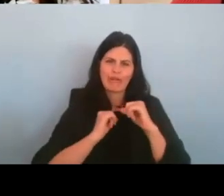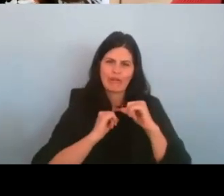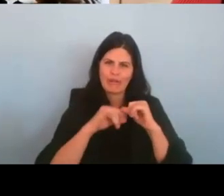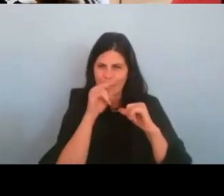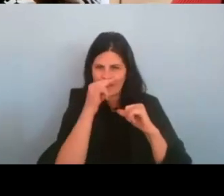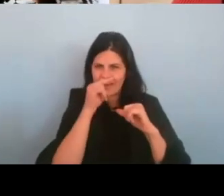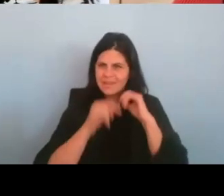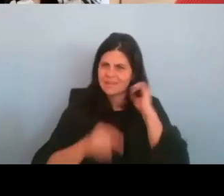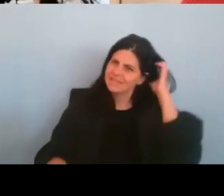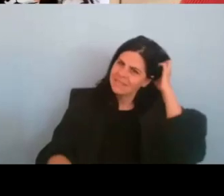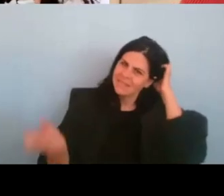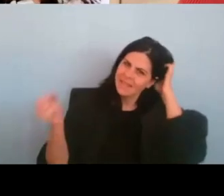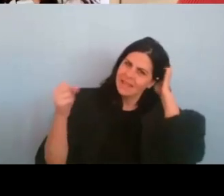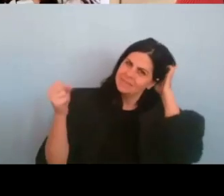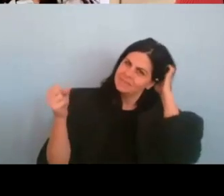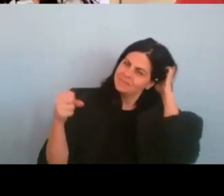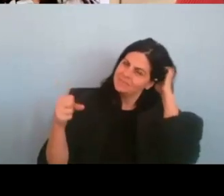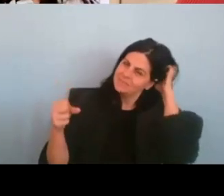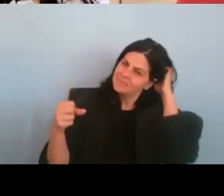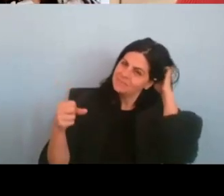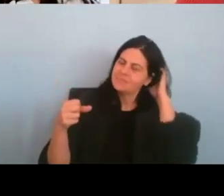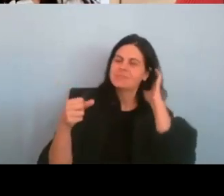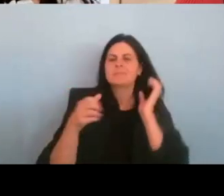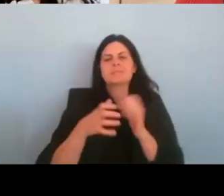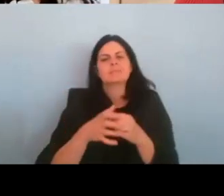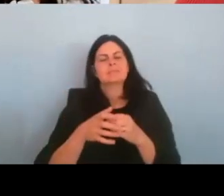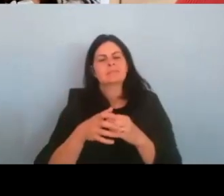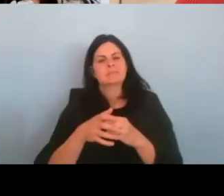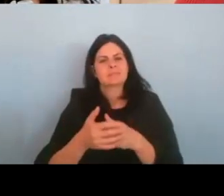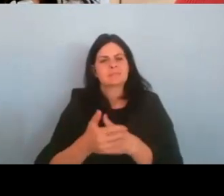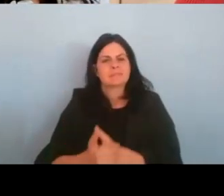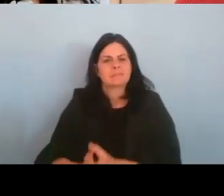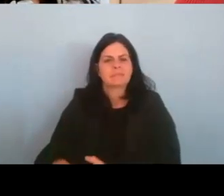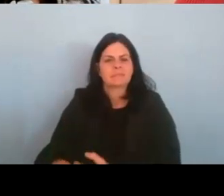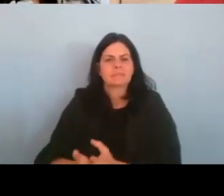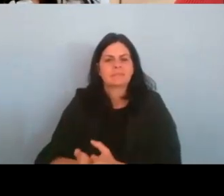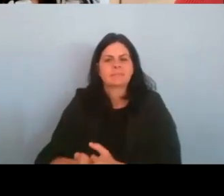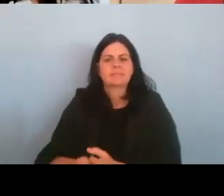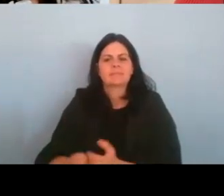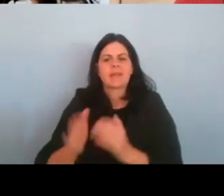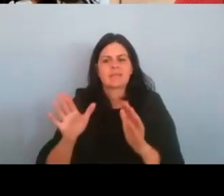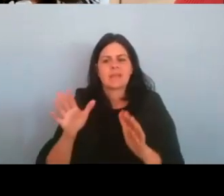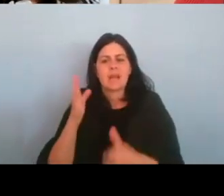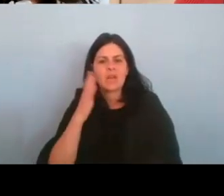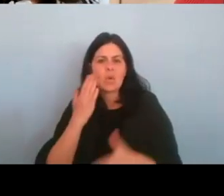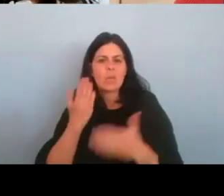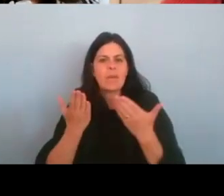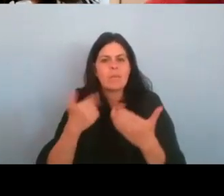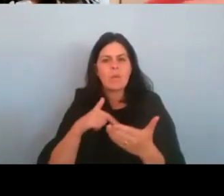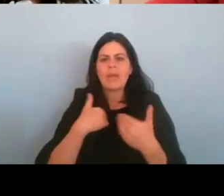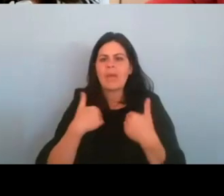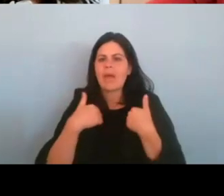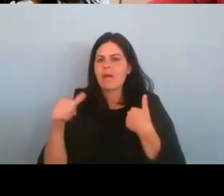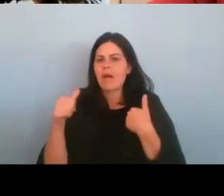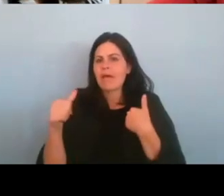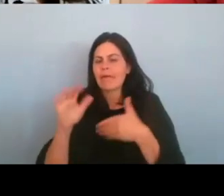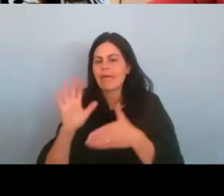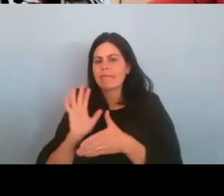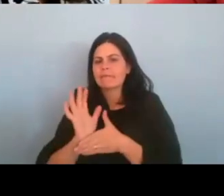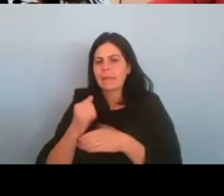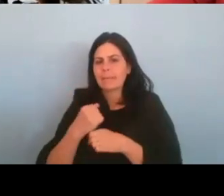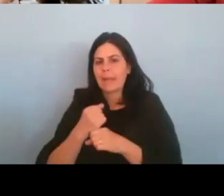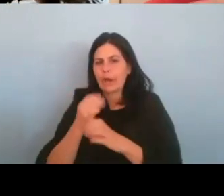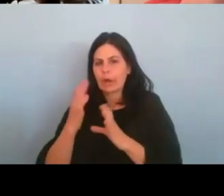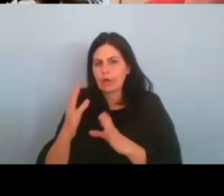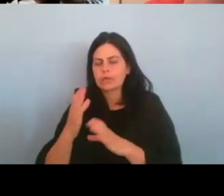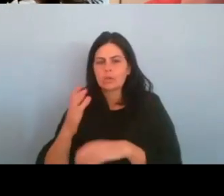yeah, yeah. Excellent. And then I know we might have some filmmakers or aspiring filmmakers on here